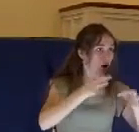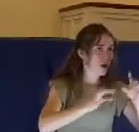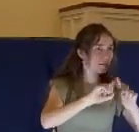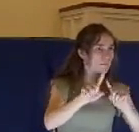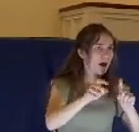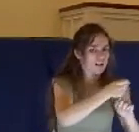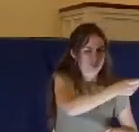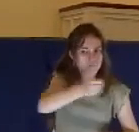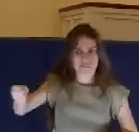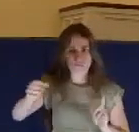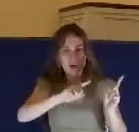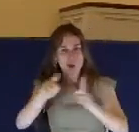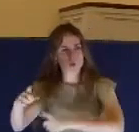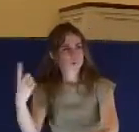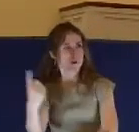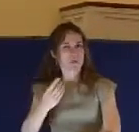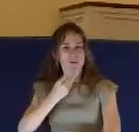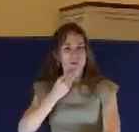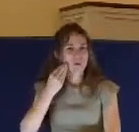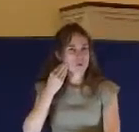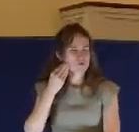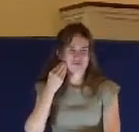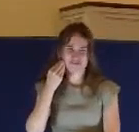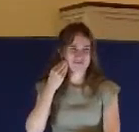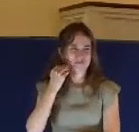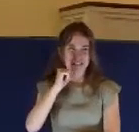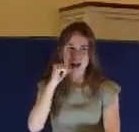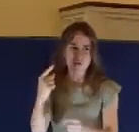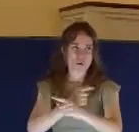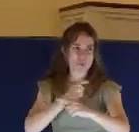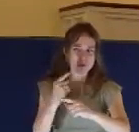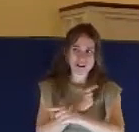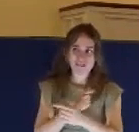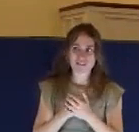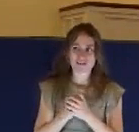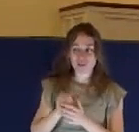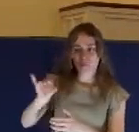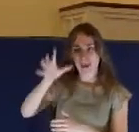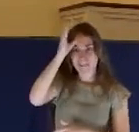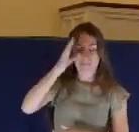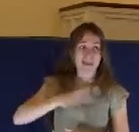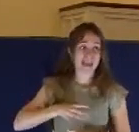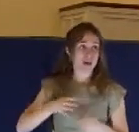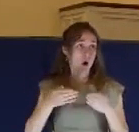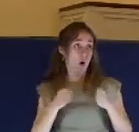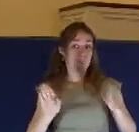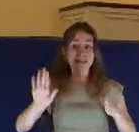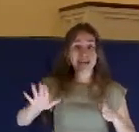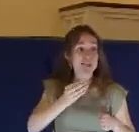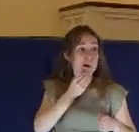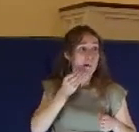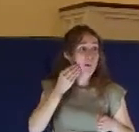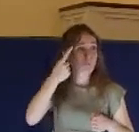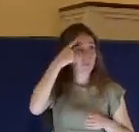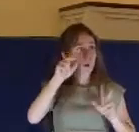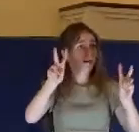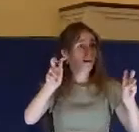Court, the chief justice of the Supreme Court, is opening up its home for this special trial, and you're going to be tried?